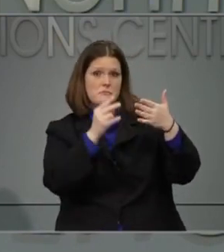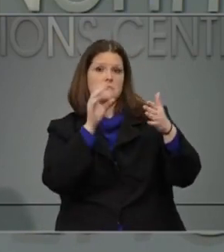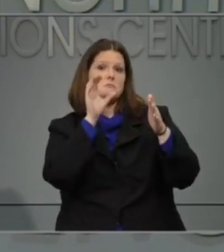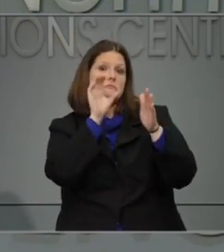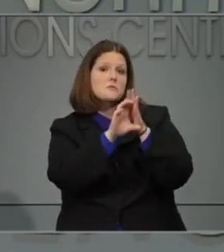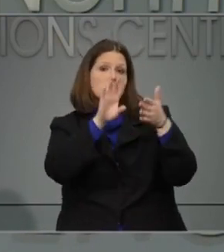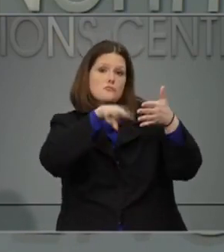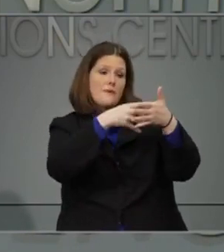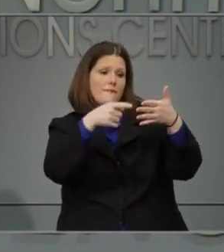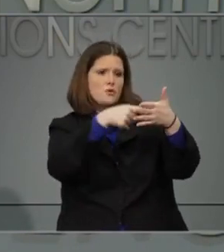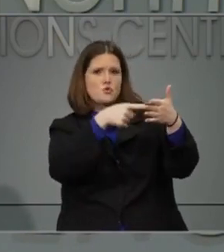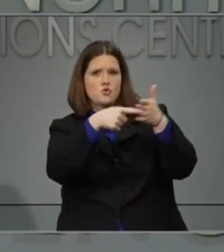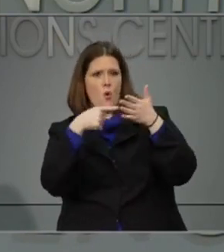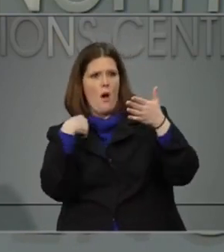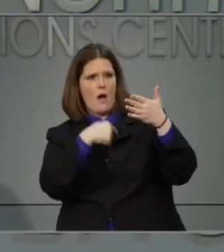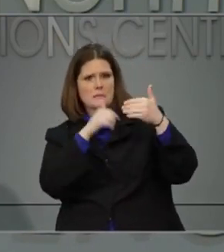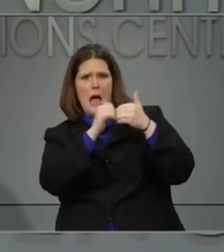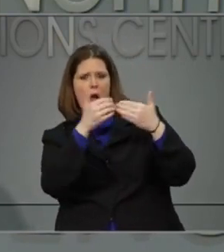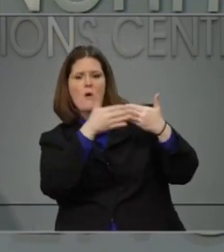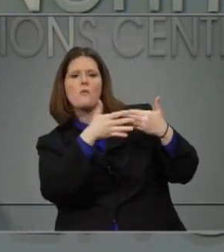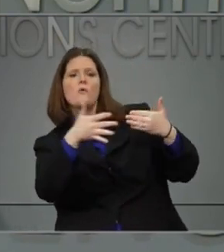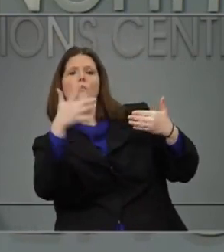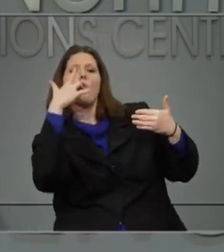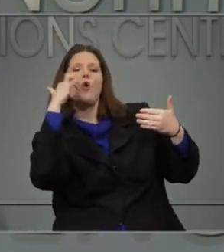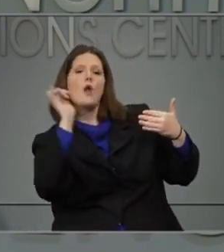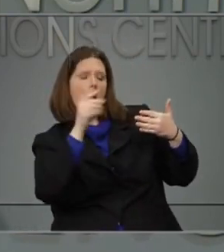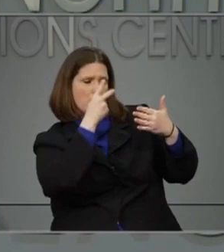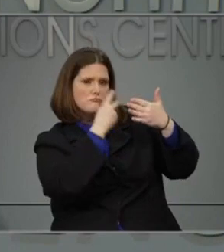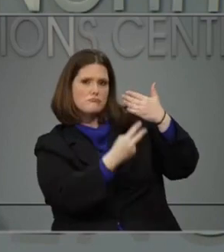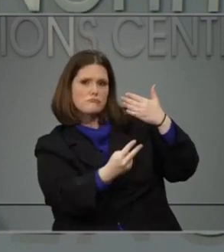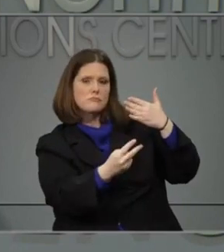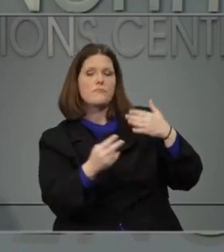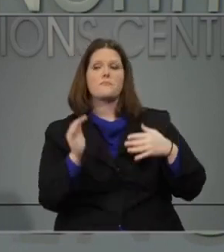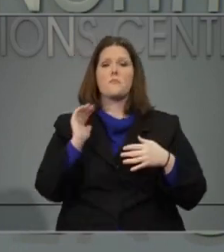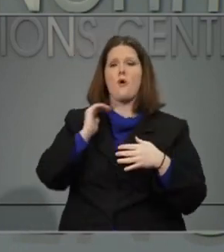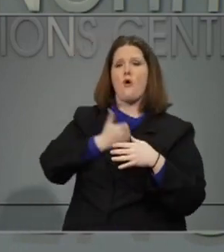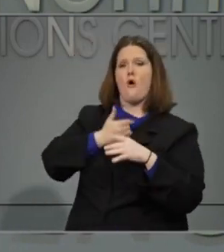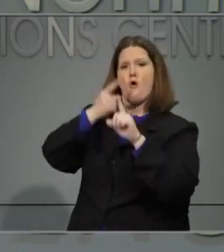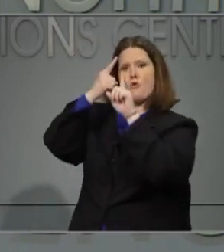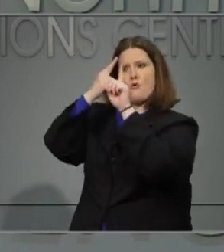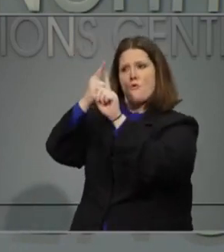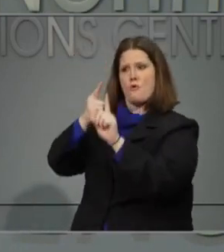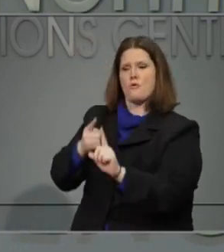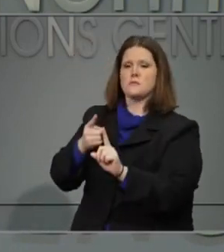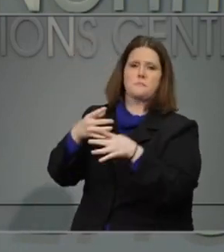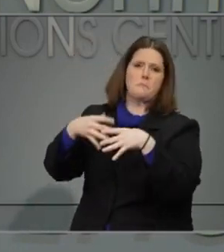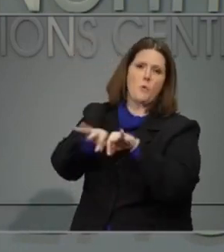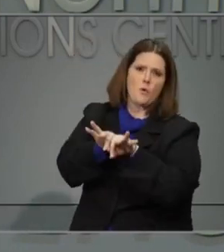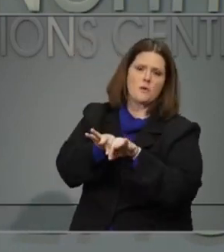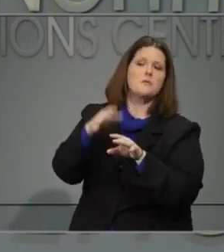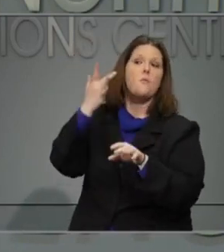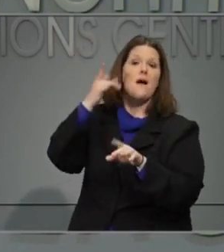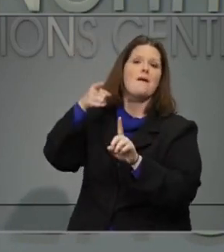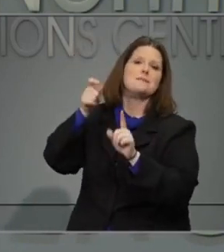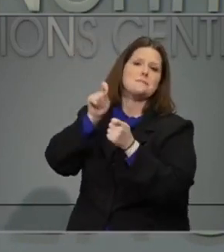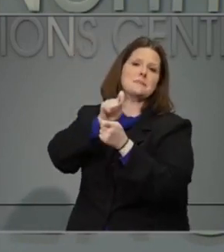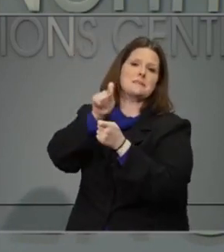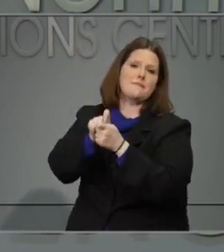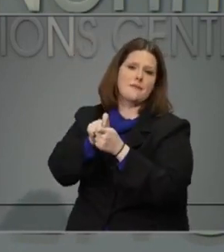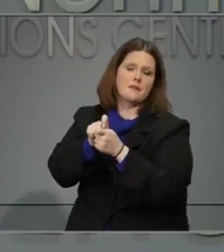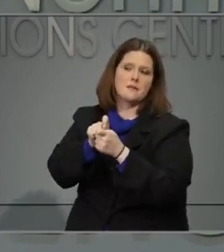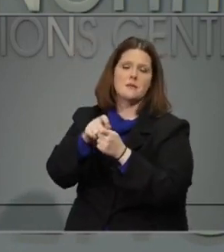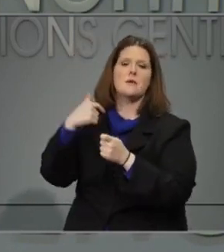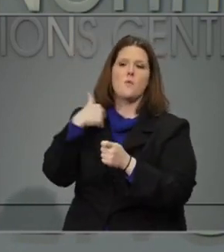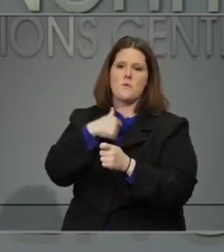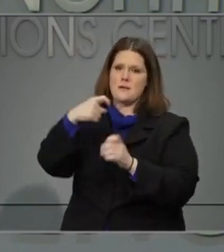thing is that the indicators that we have put forth I think are very specific and those are real numbers